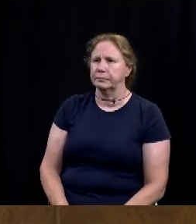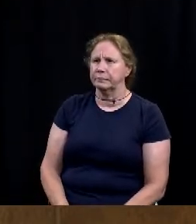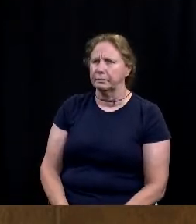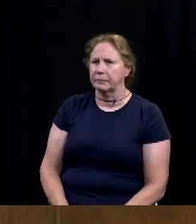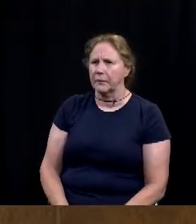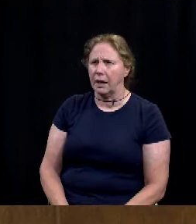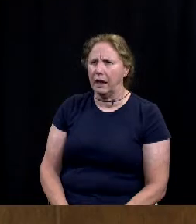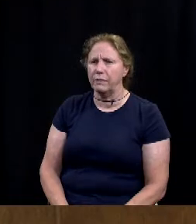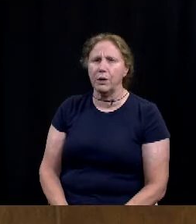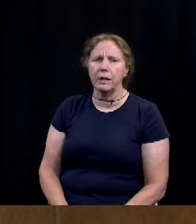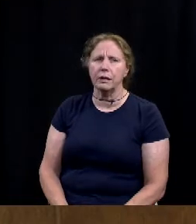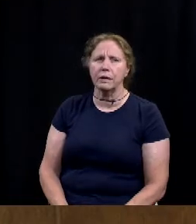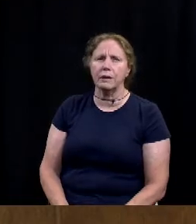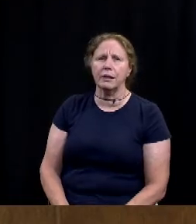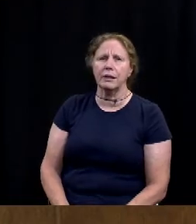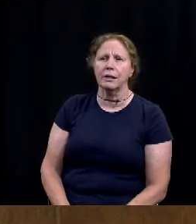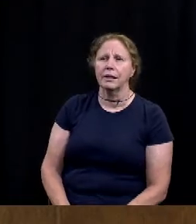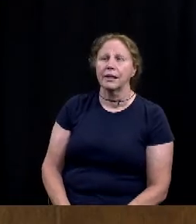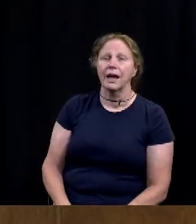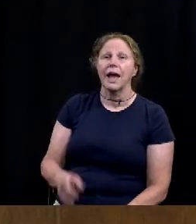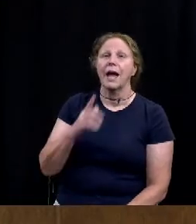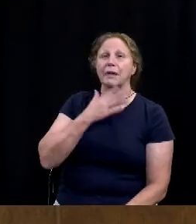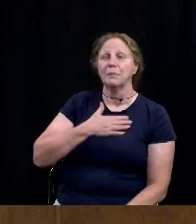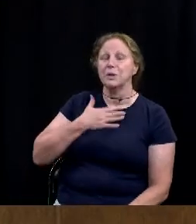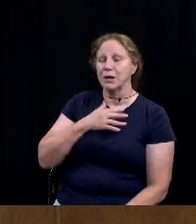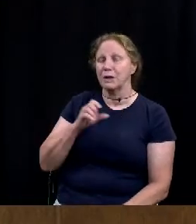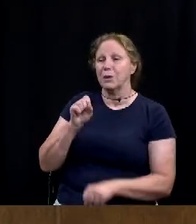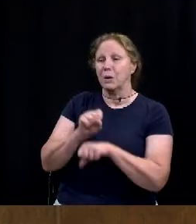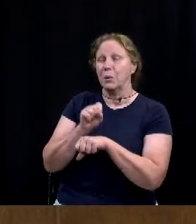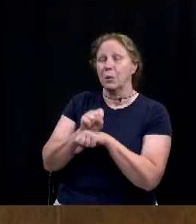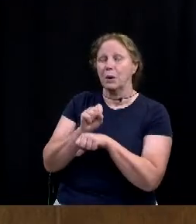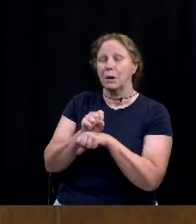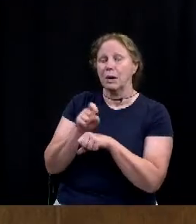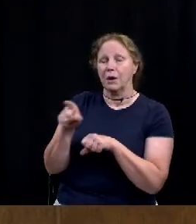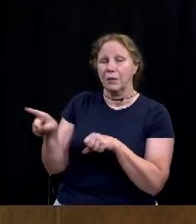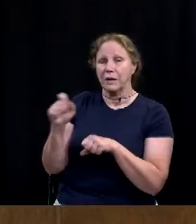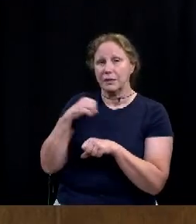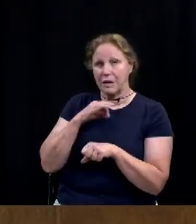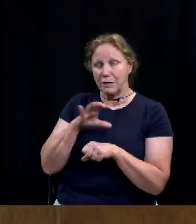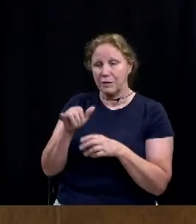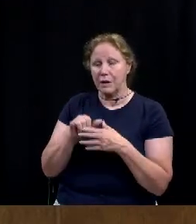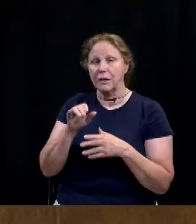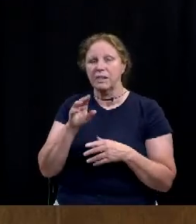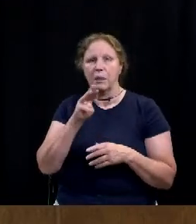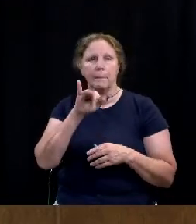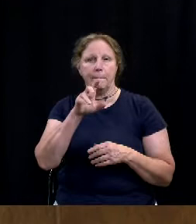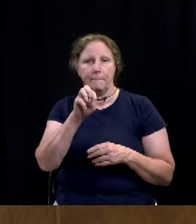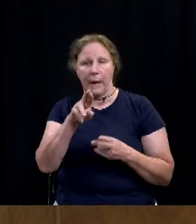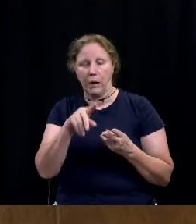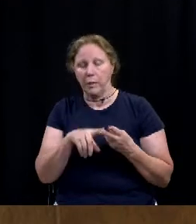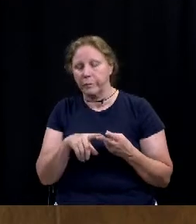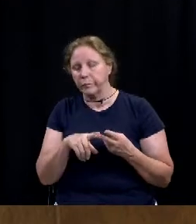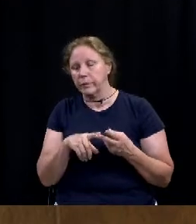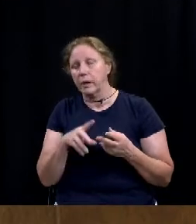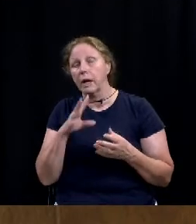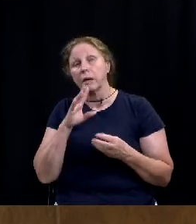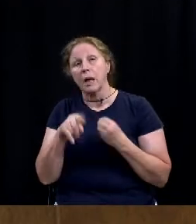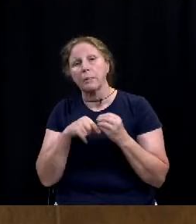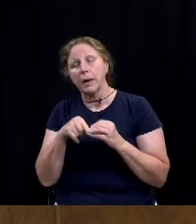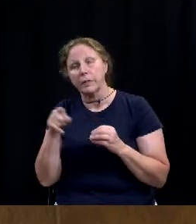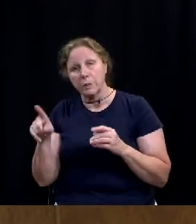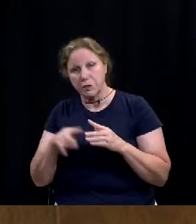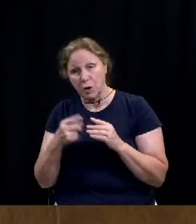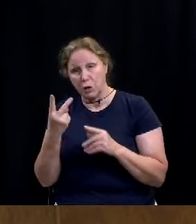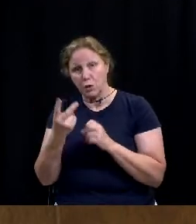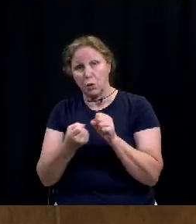I really appreciate all the work that staff and our consultants have done on this. I mean, it has been a long road. And to talk about the fact that we started this